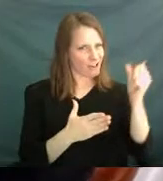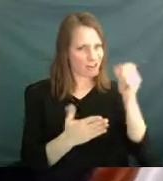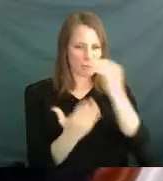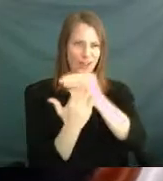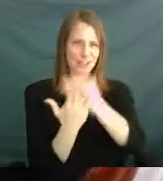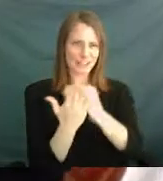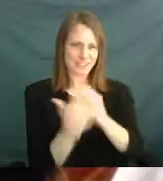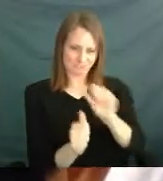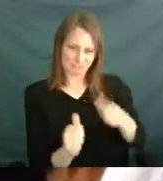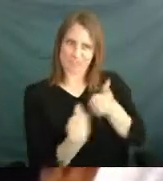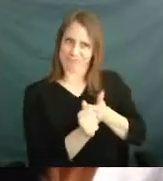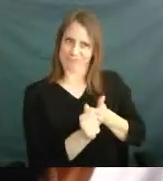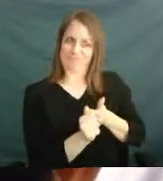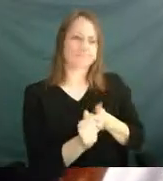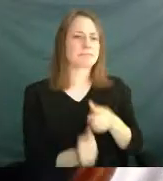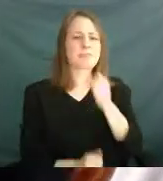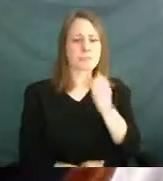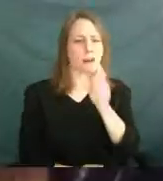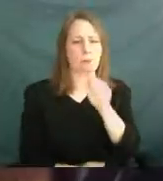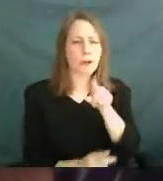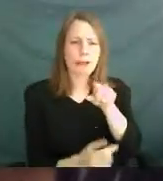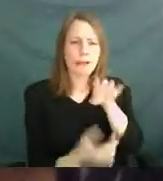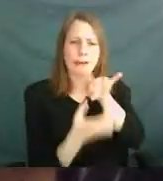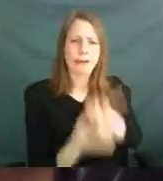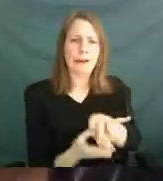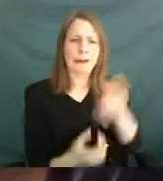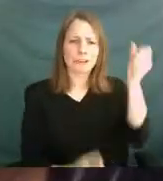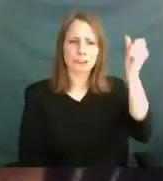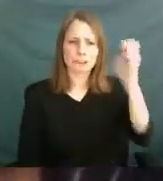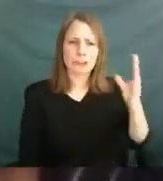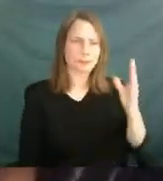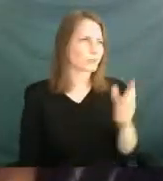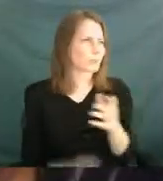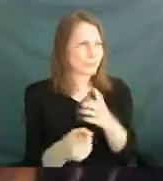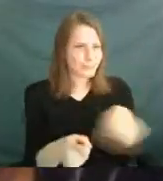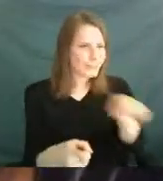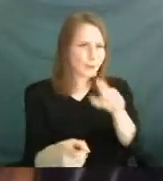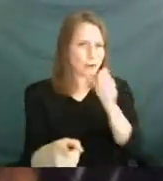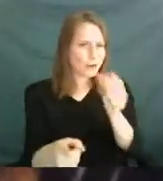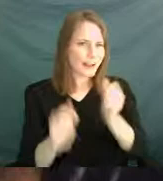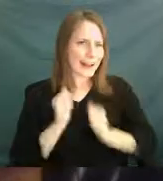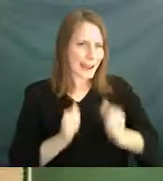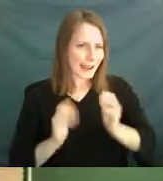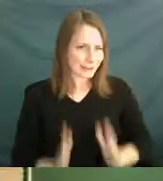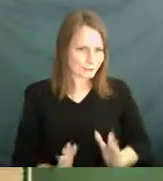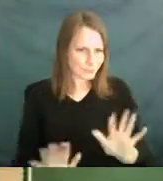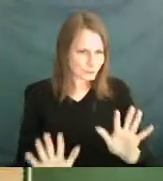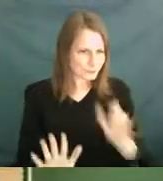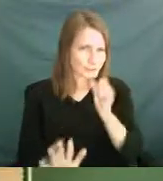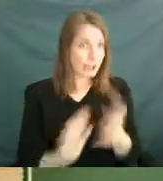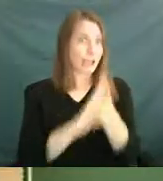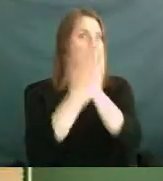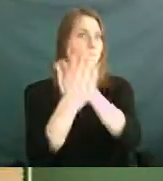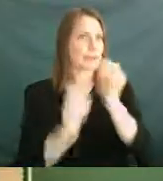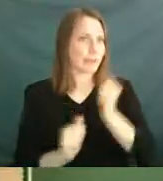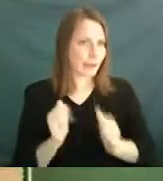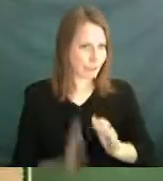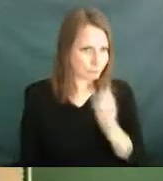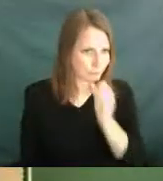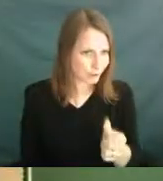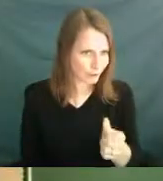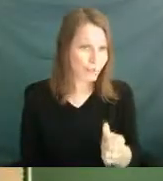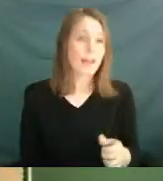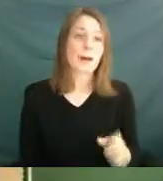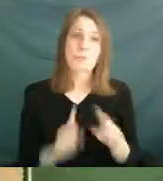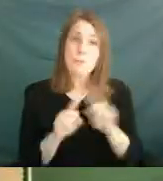it's not really about Shakespeare. These kids are not Shakespearean actors. They're not going to be Shakespearean actors. By learning Shakespeare, these children are learning